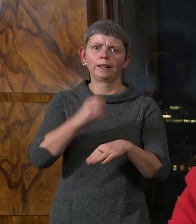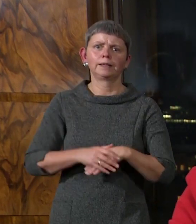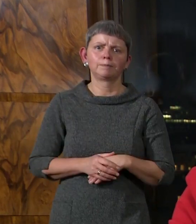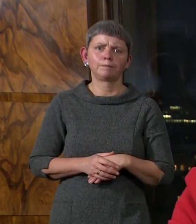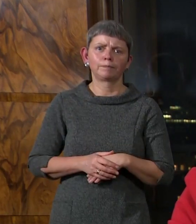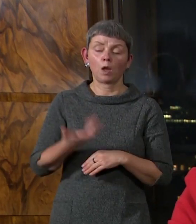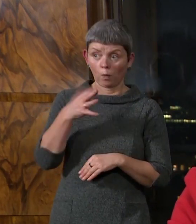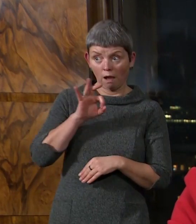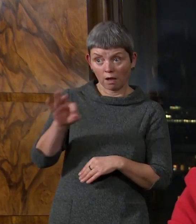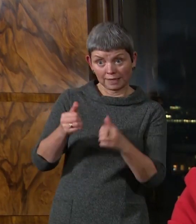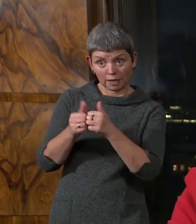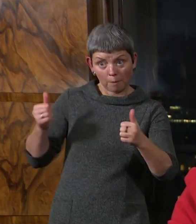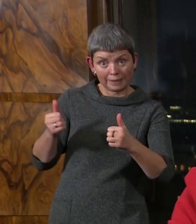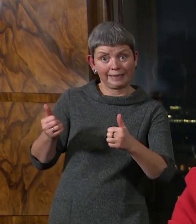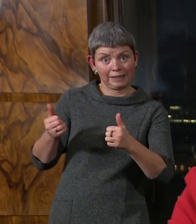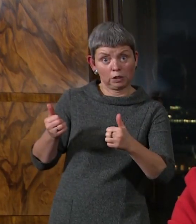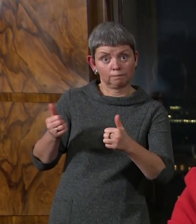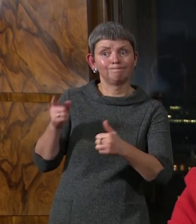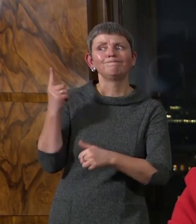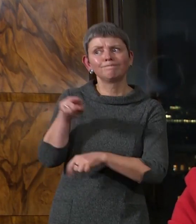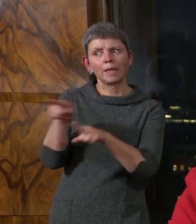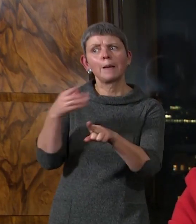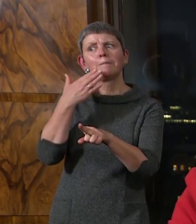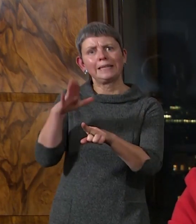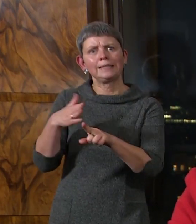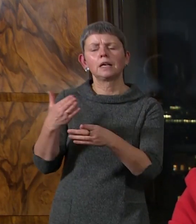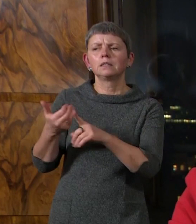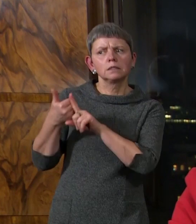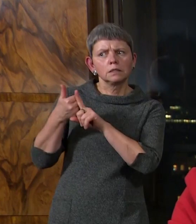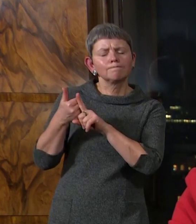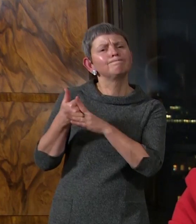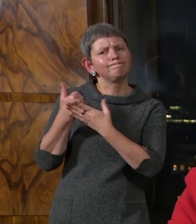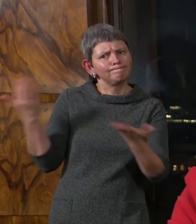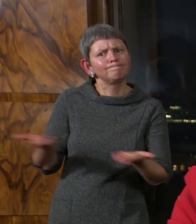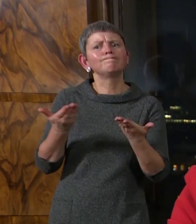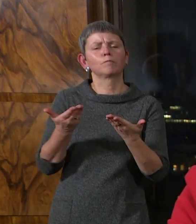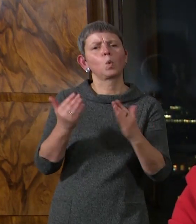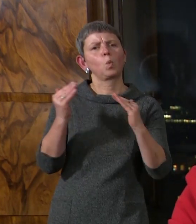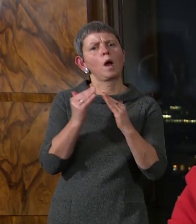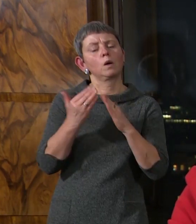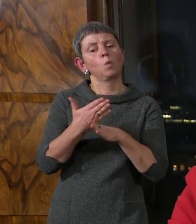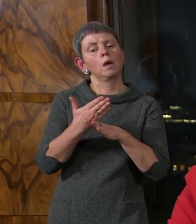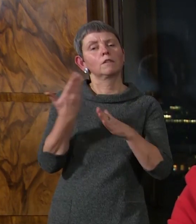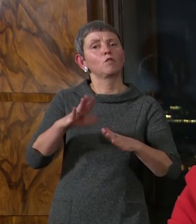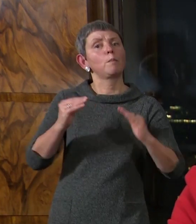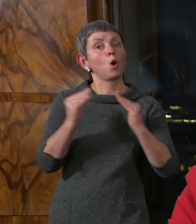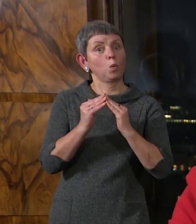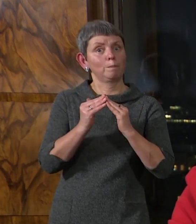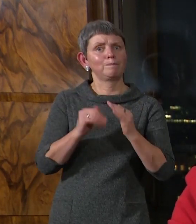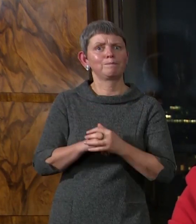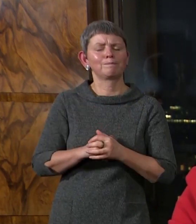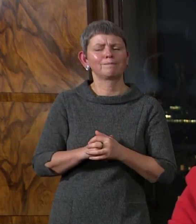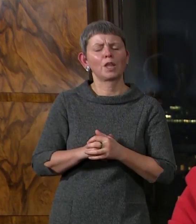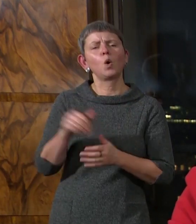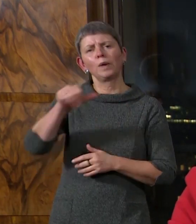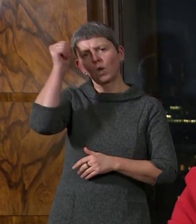And we are asking employers to do even more to support working from home. We know this is worrying news for business,